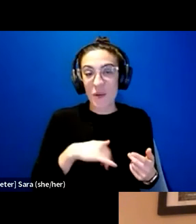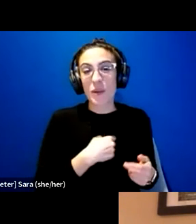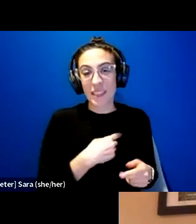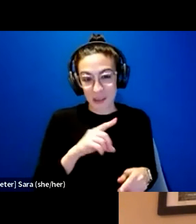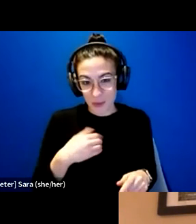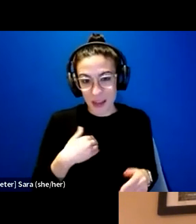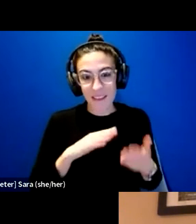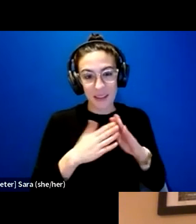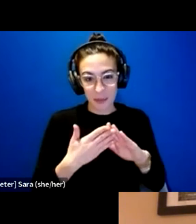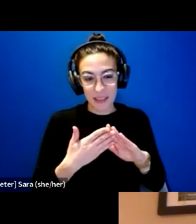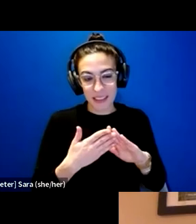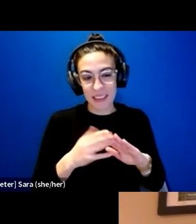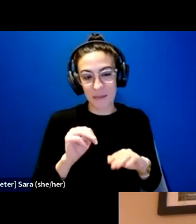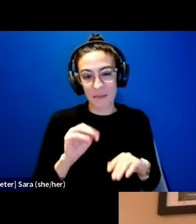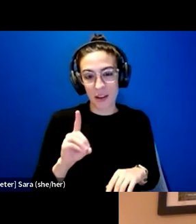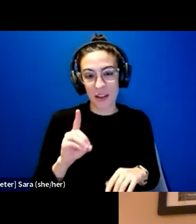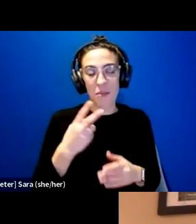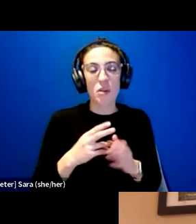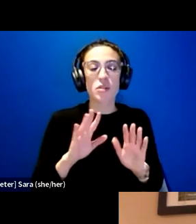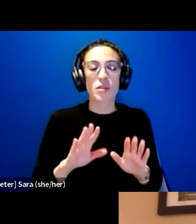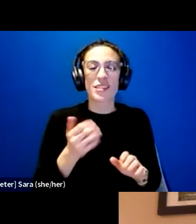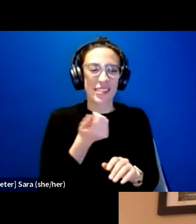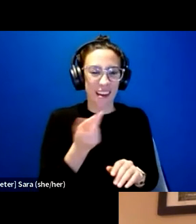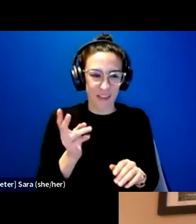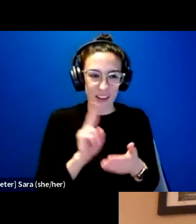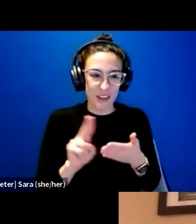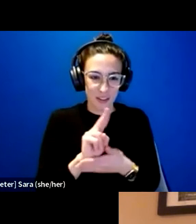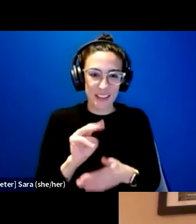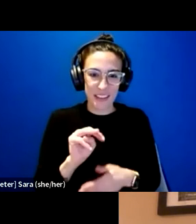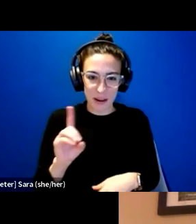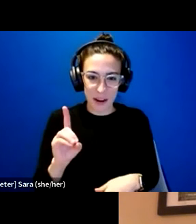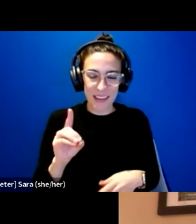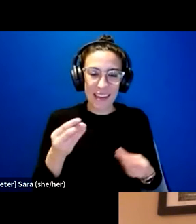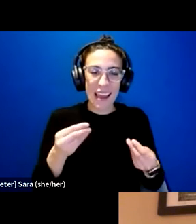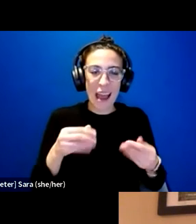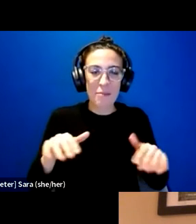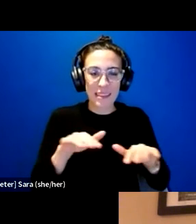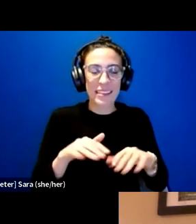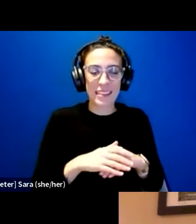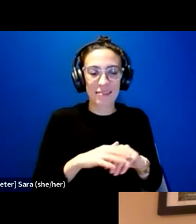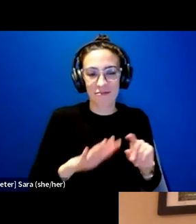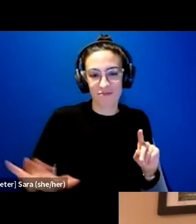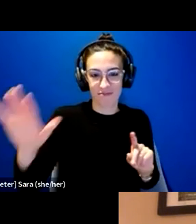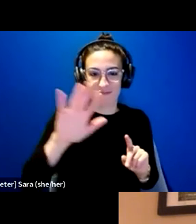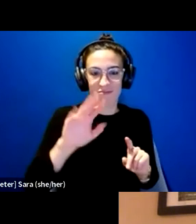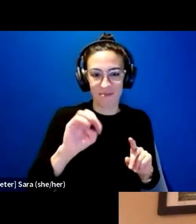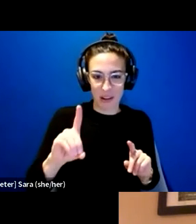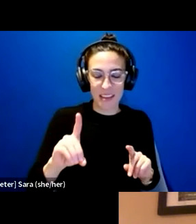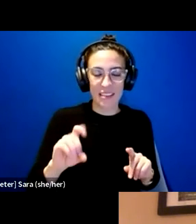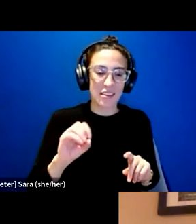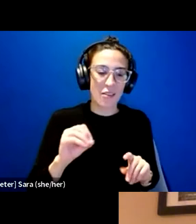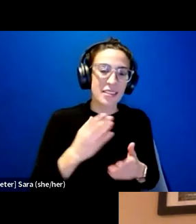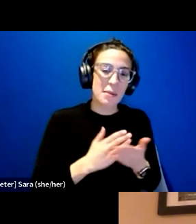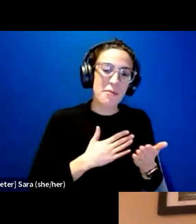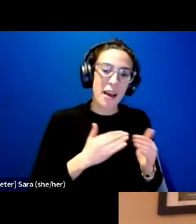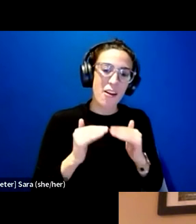a community in Maryland both. So there's several University of Maryland campuses across Maryland. So some of my colleagues,